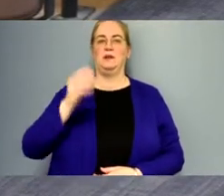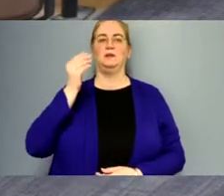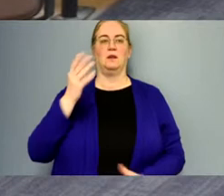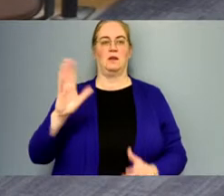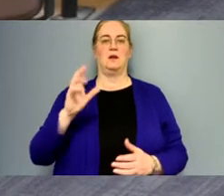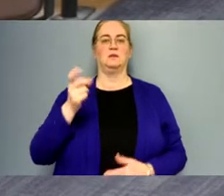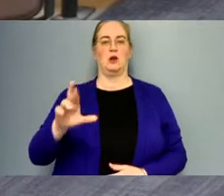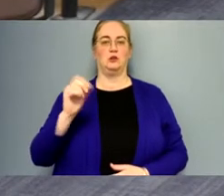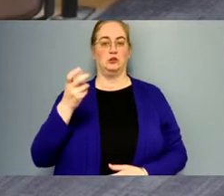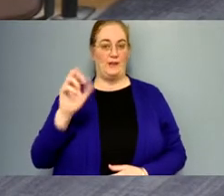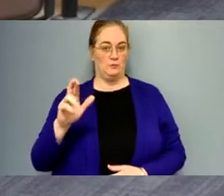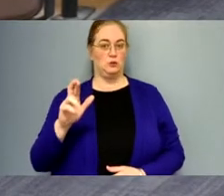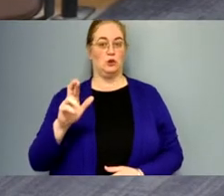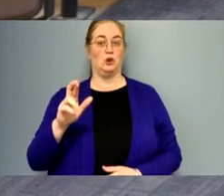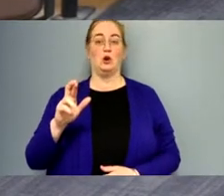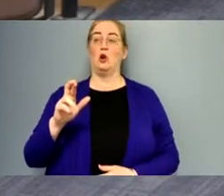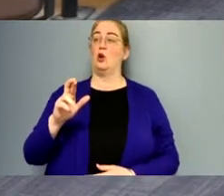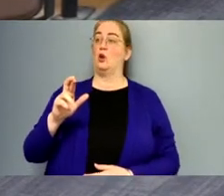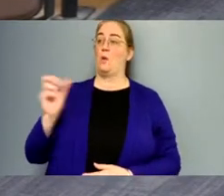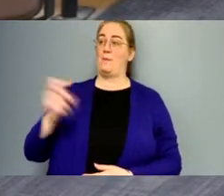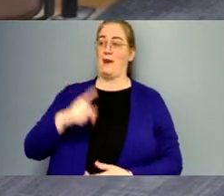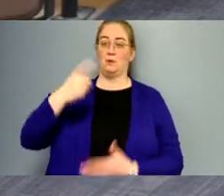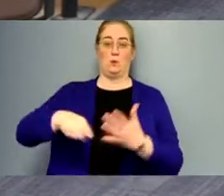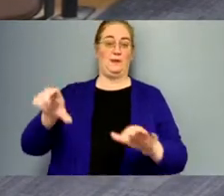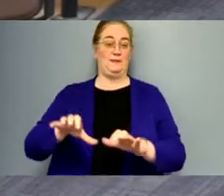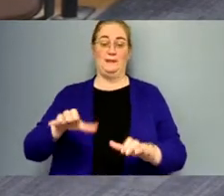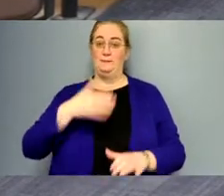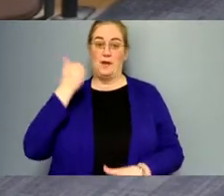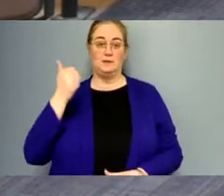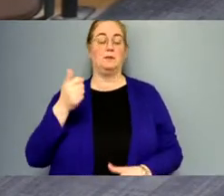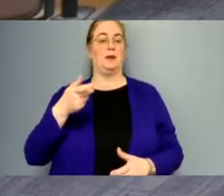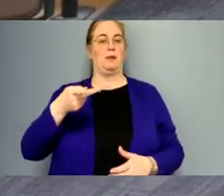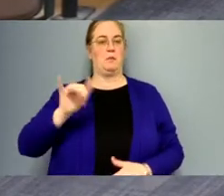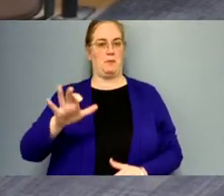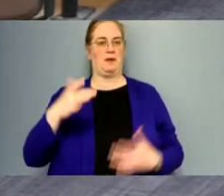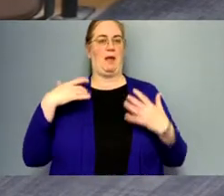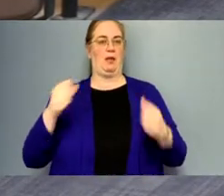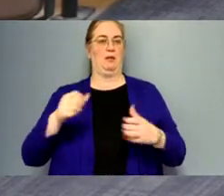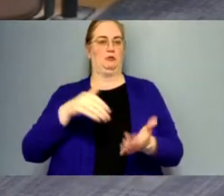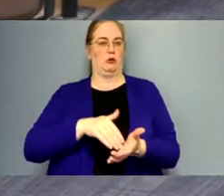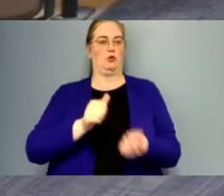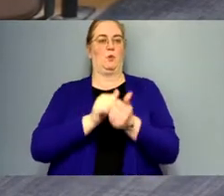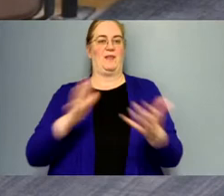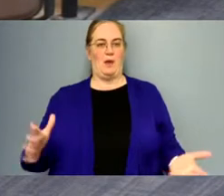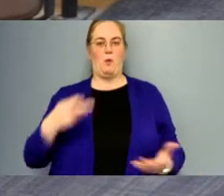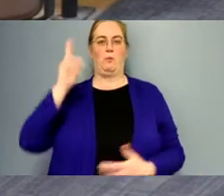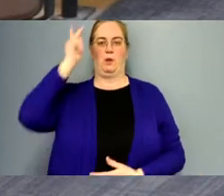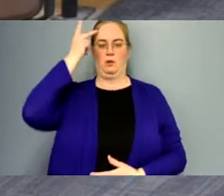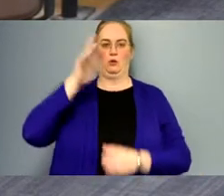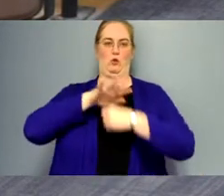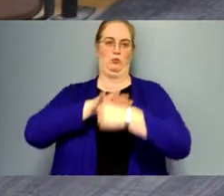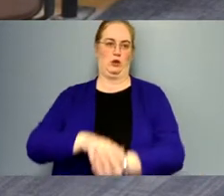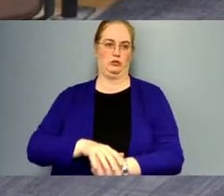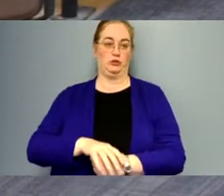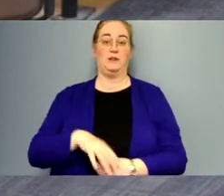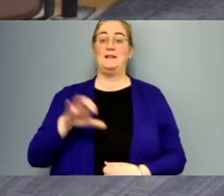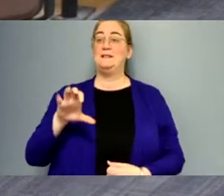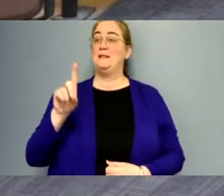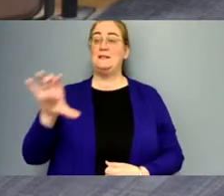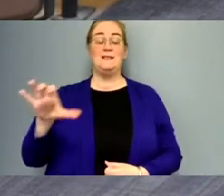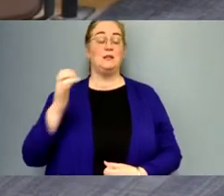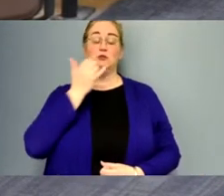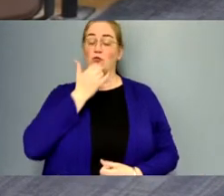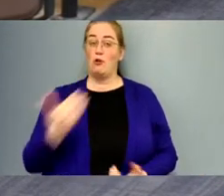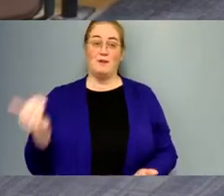damsker get back to doing what he does best being a public health doctor without political pressure the cdc is wrong